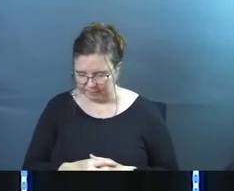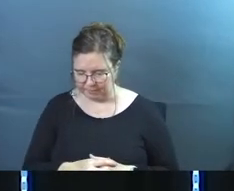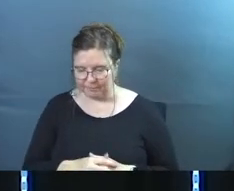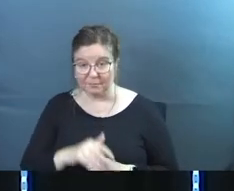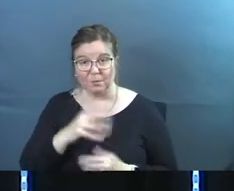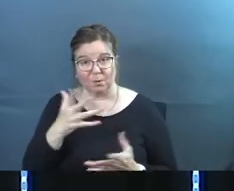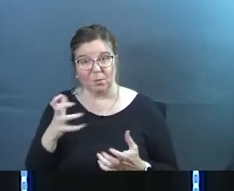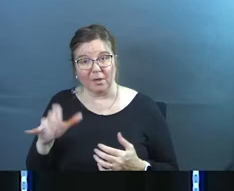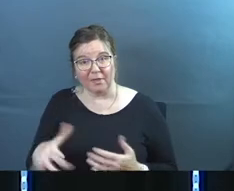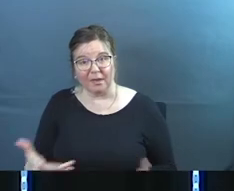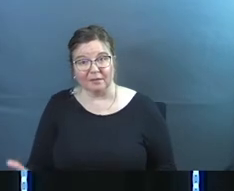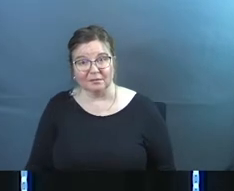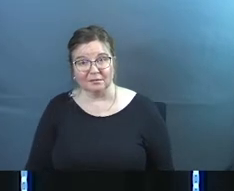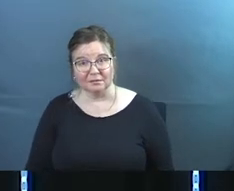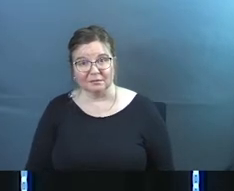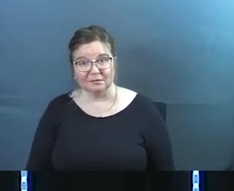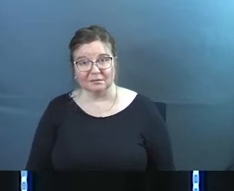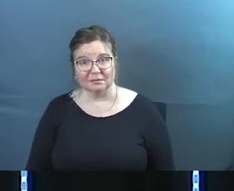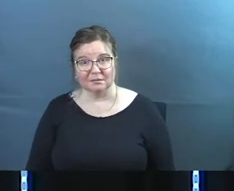don't we want that